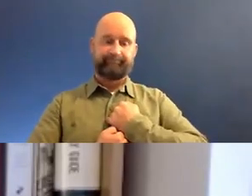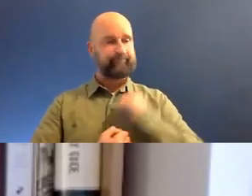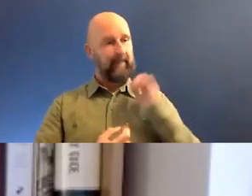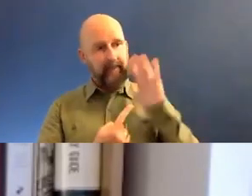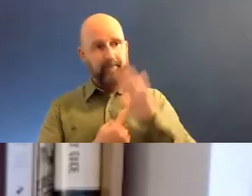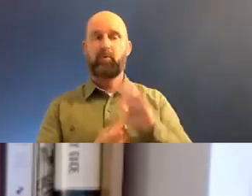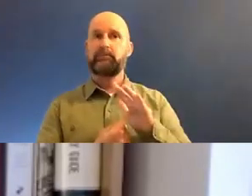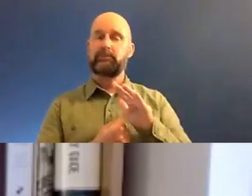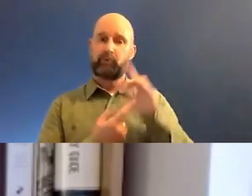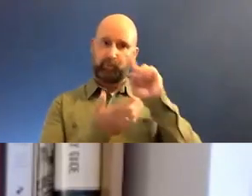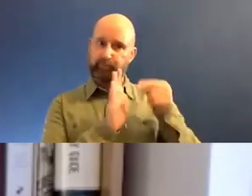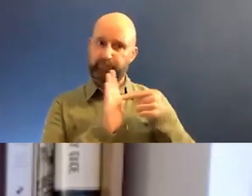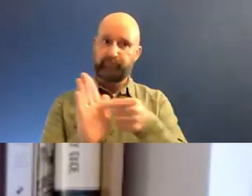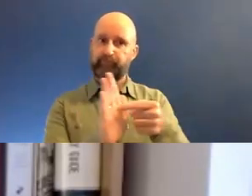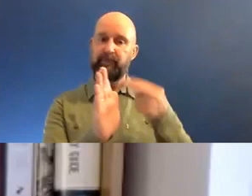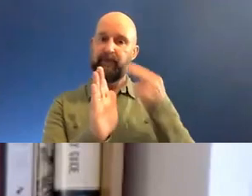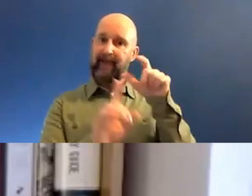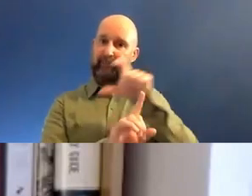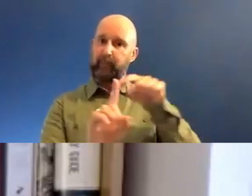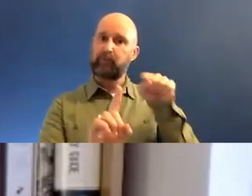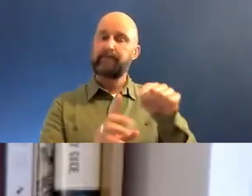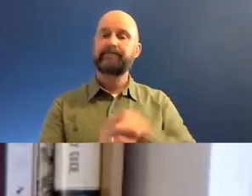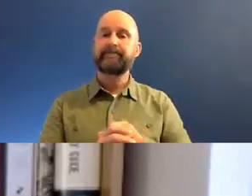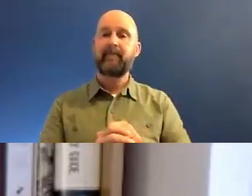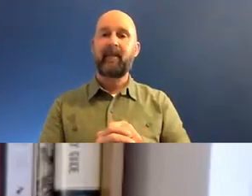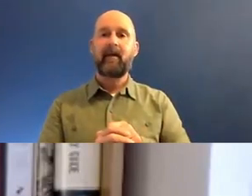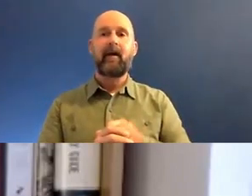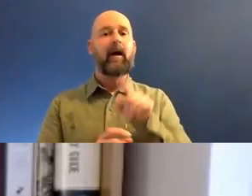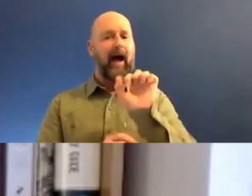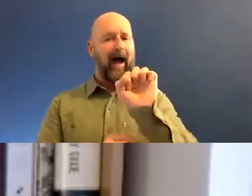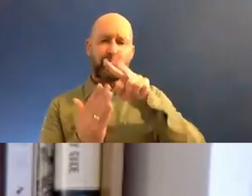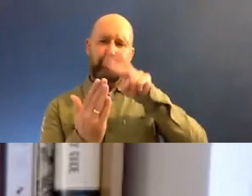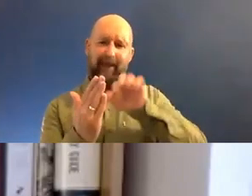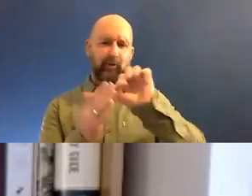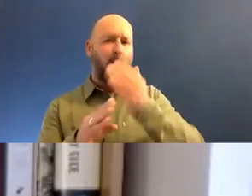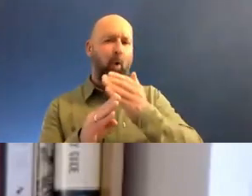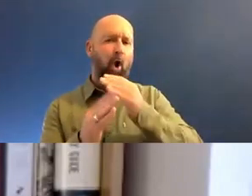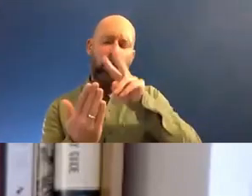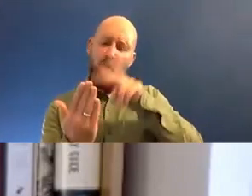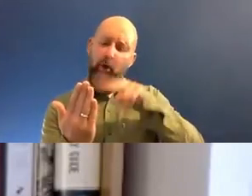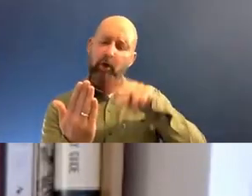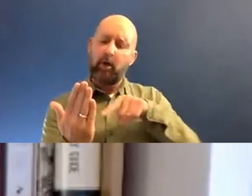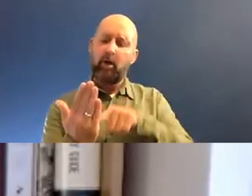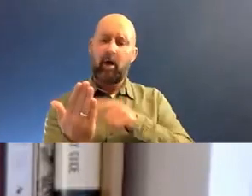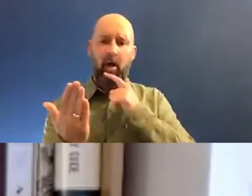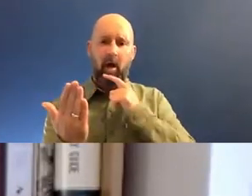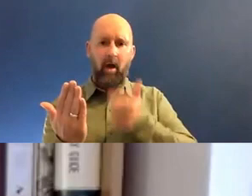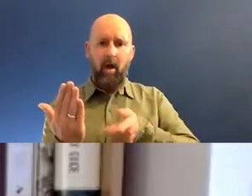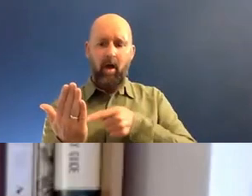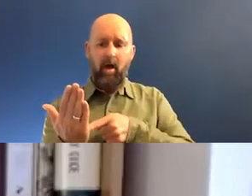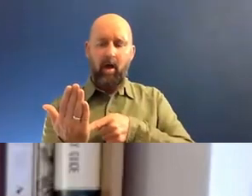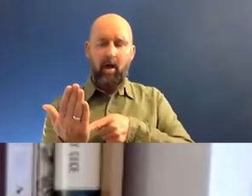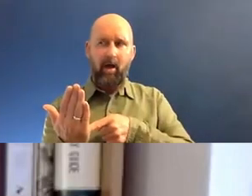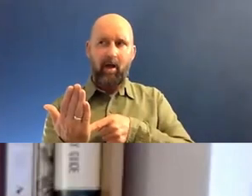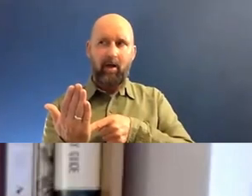important. I, when reading about your work, was in awe of how you have faced